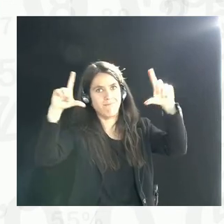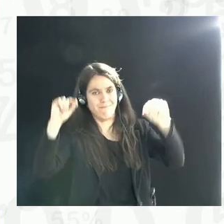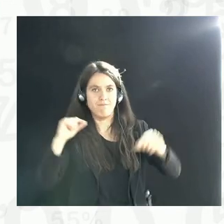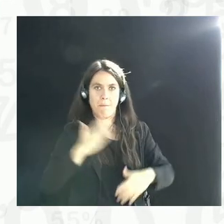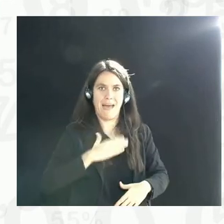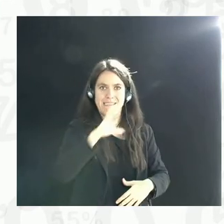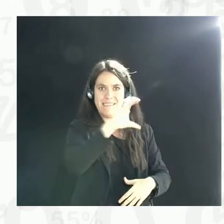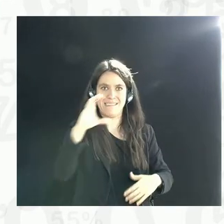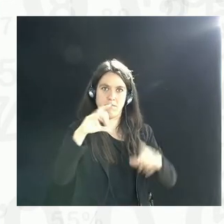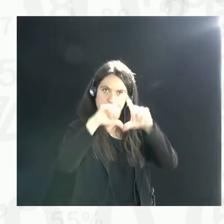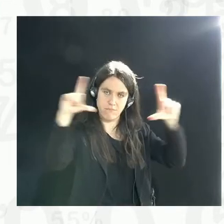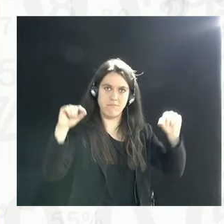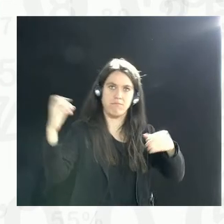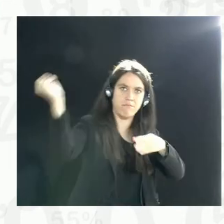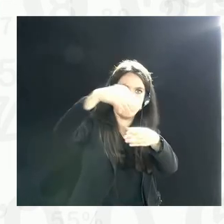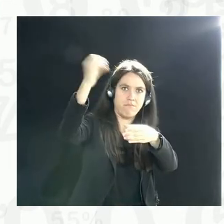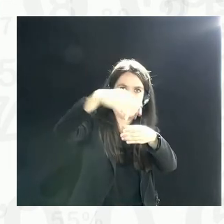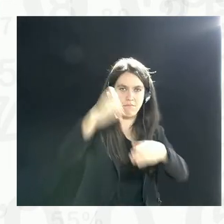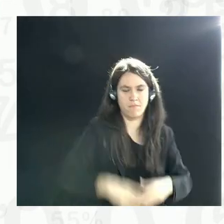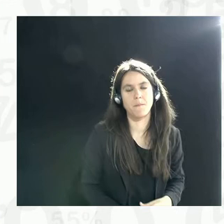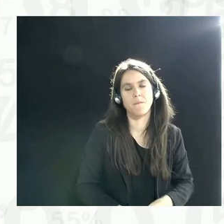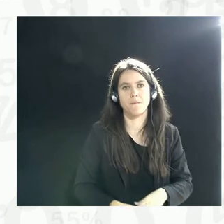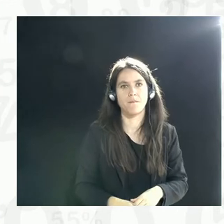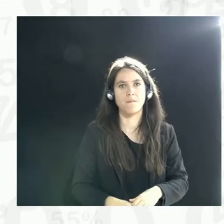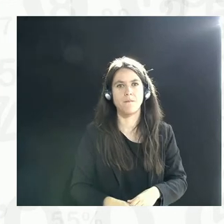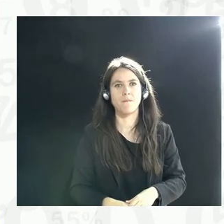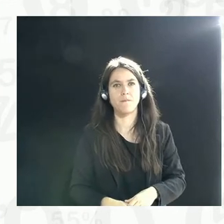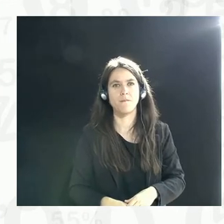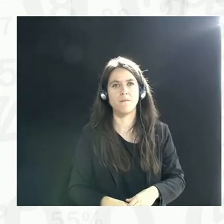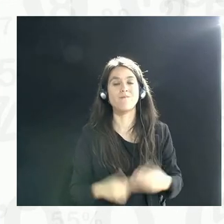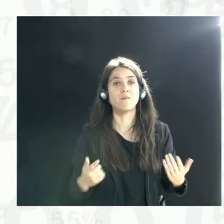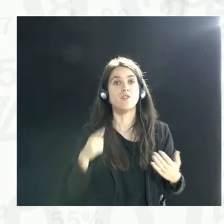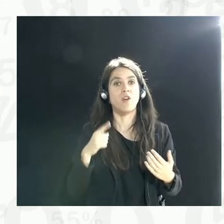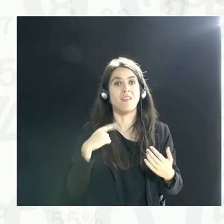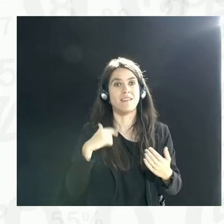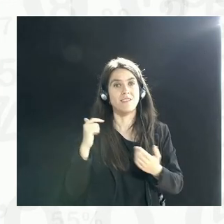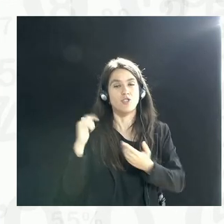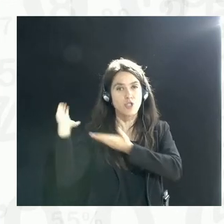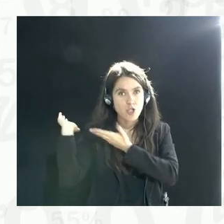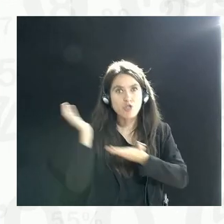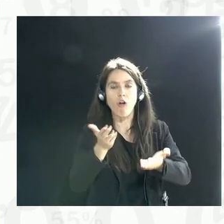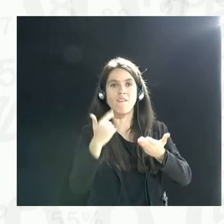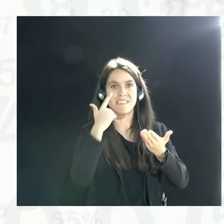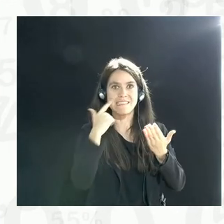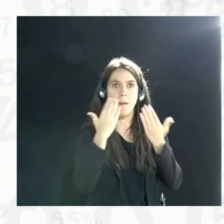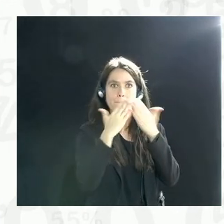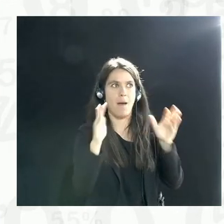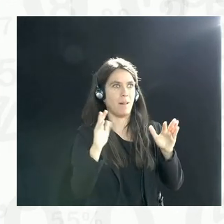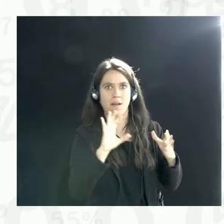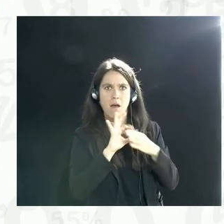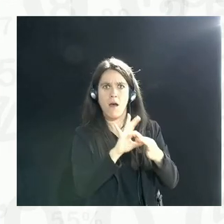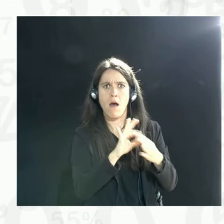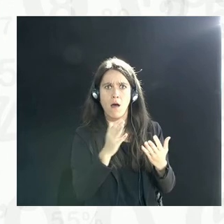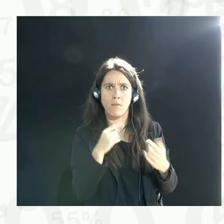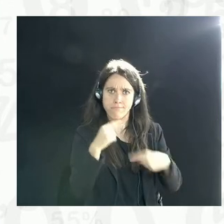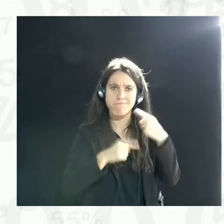state subsidies that have been much better targeted because these public identification systems have been developed. We have